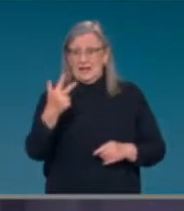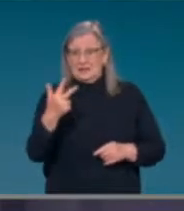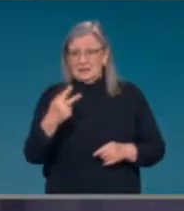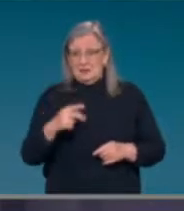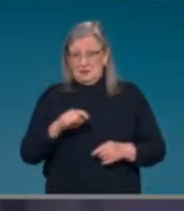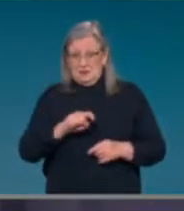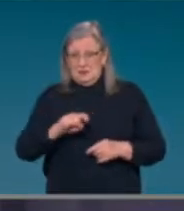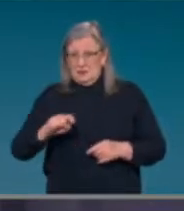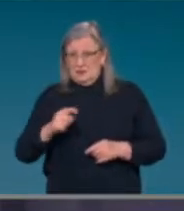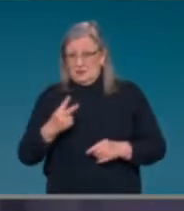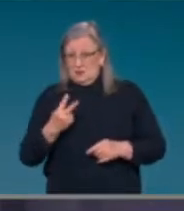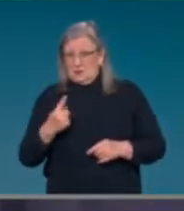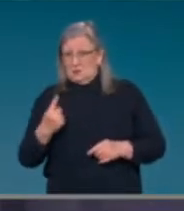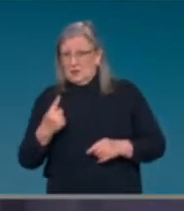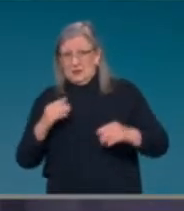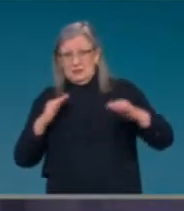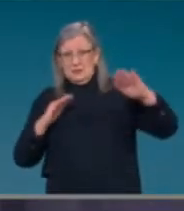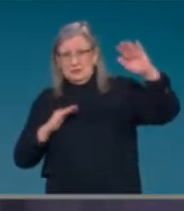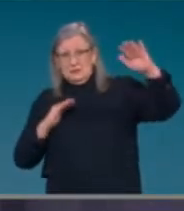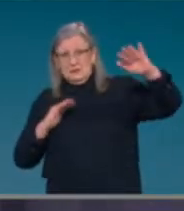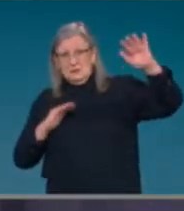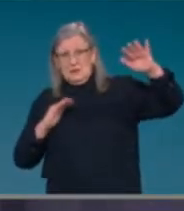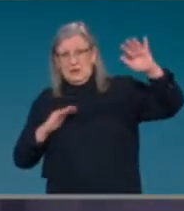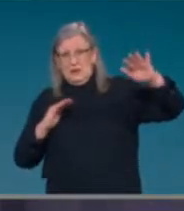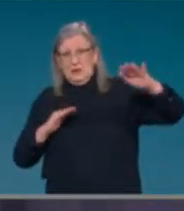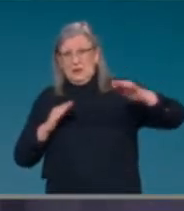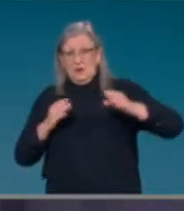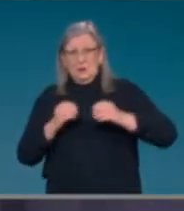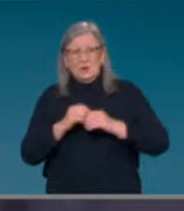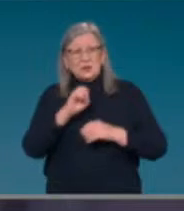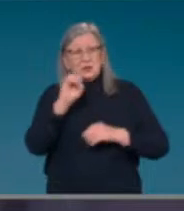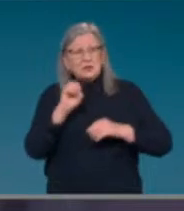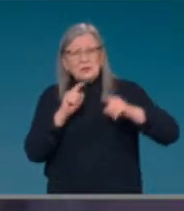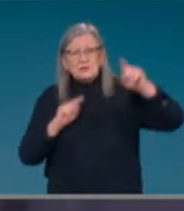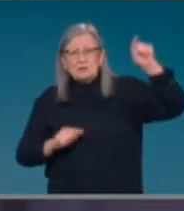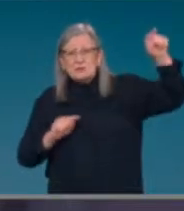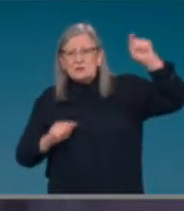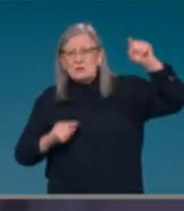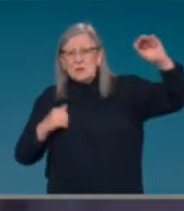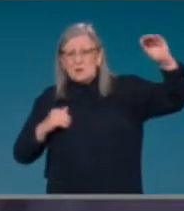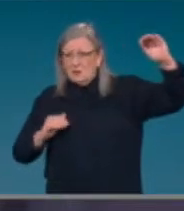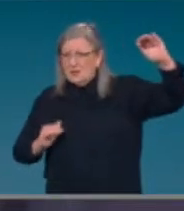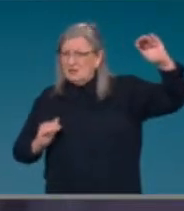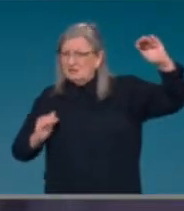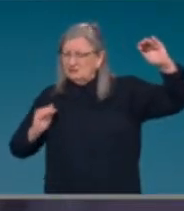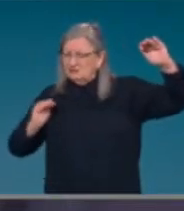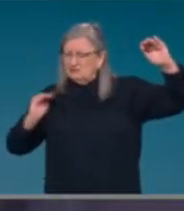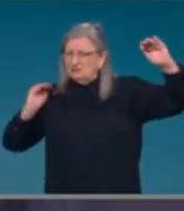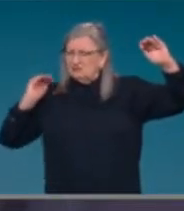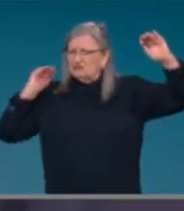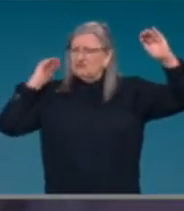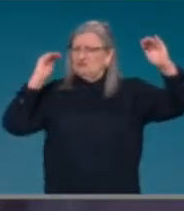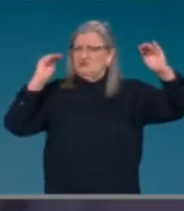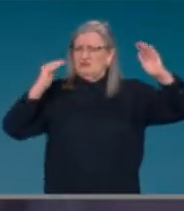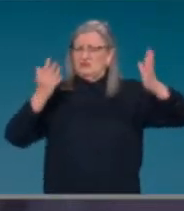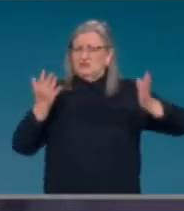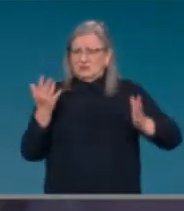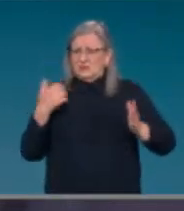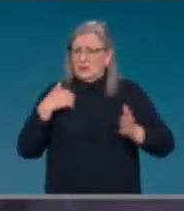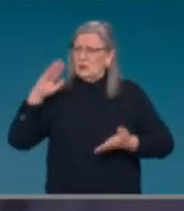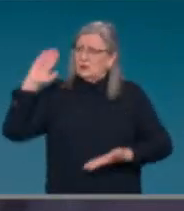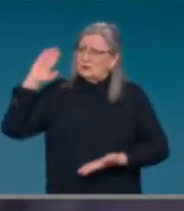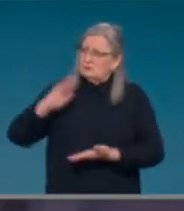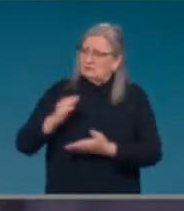reductions to the EU. Um, we are right at the global forefront of reducing emissions. Josh, to finish. Sorry, that was –